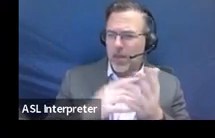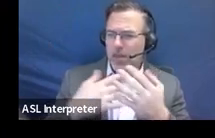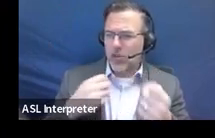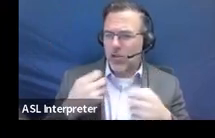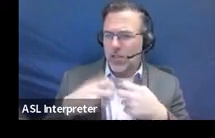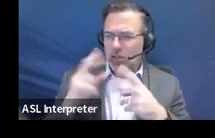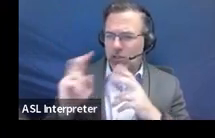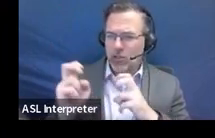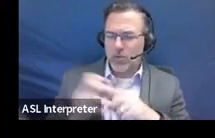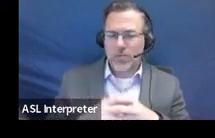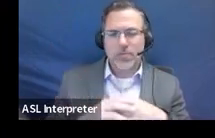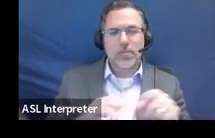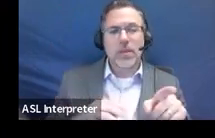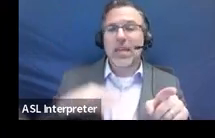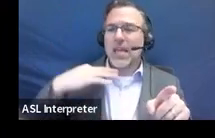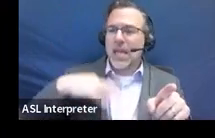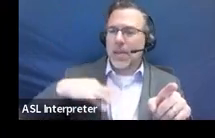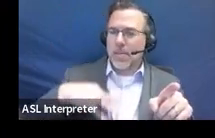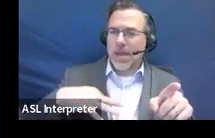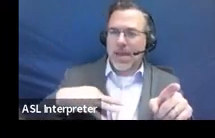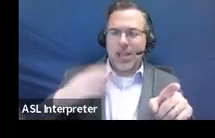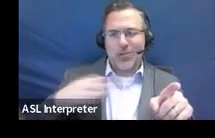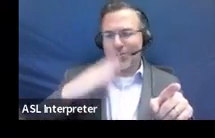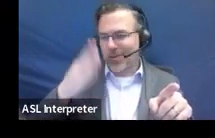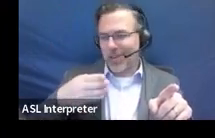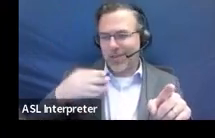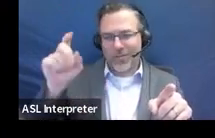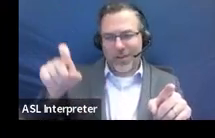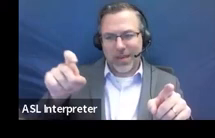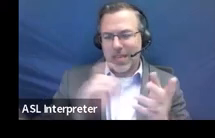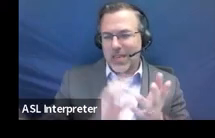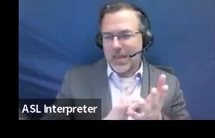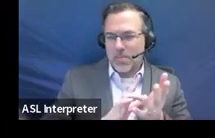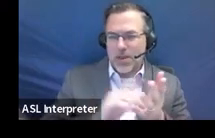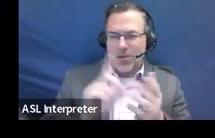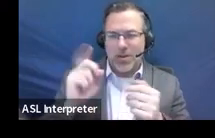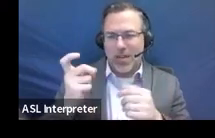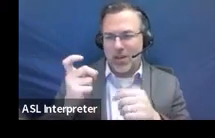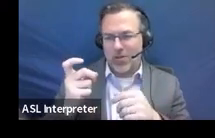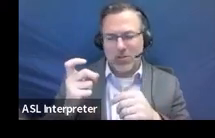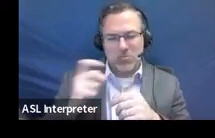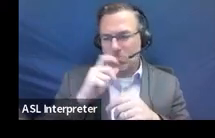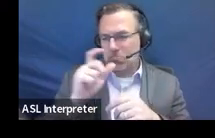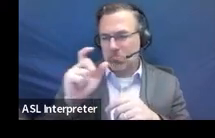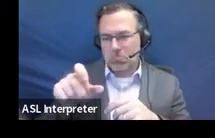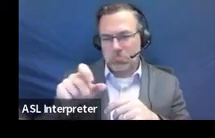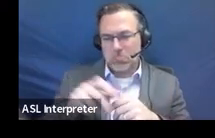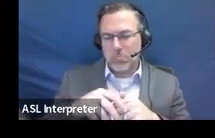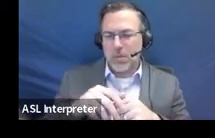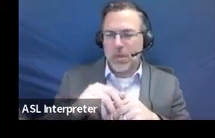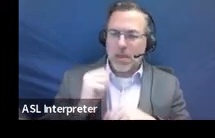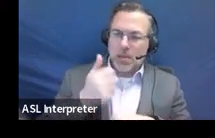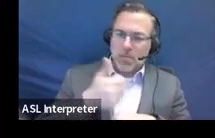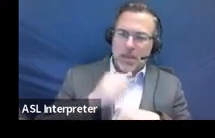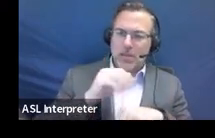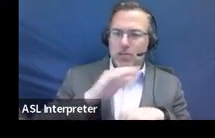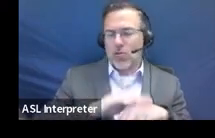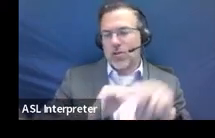In Maine, you don't ever need a medical diagnosis. It's based on the evaluations.